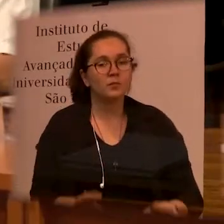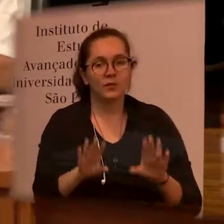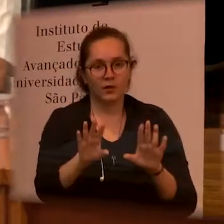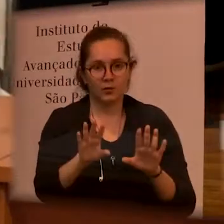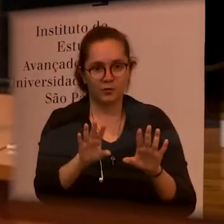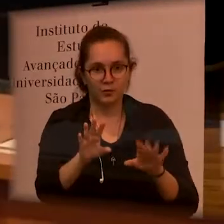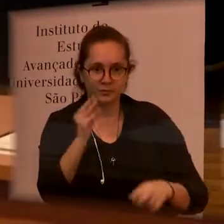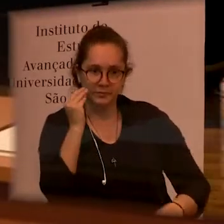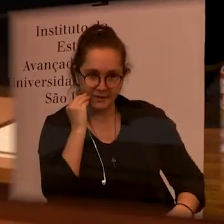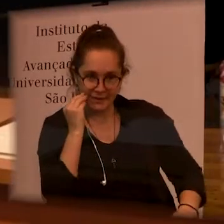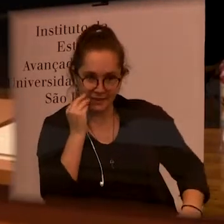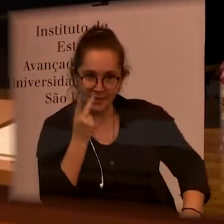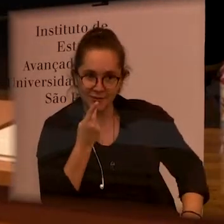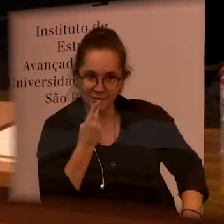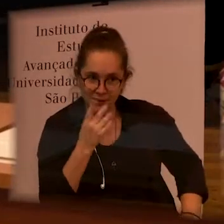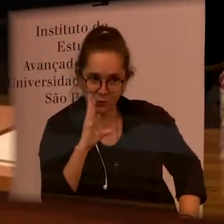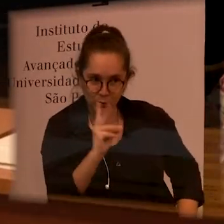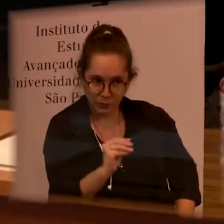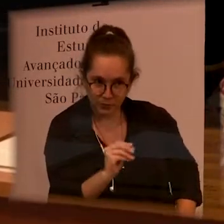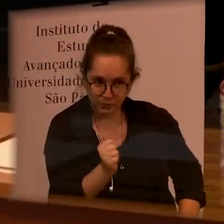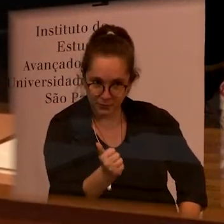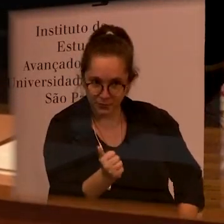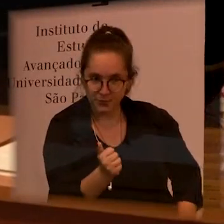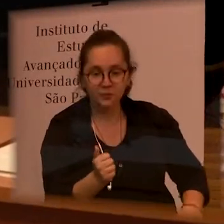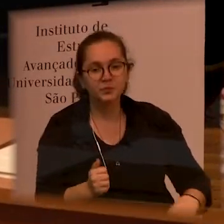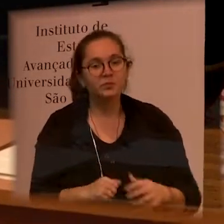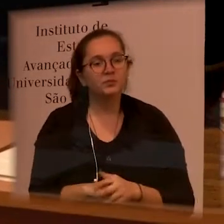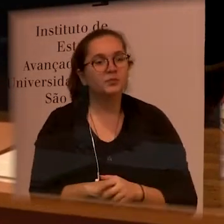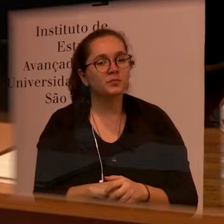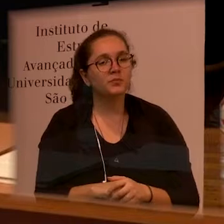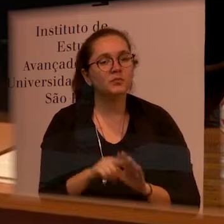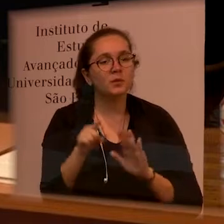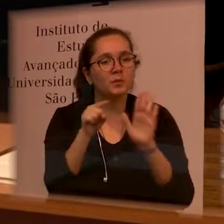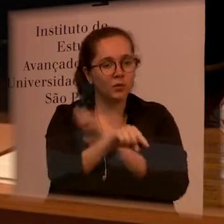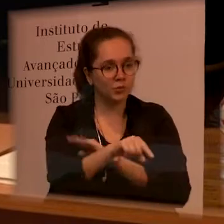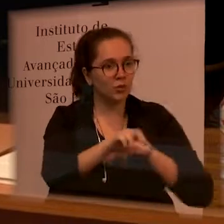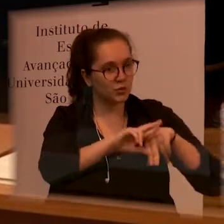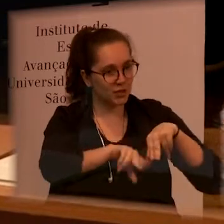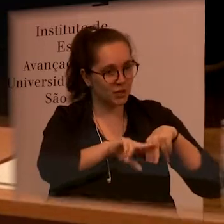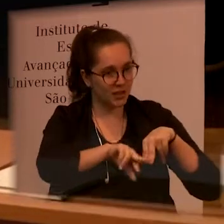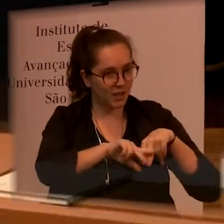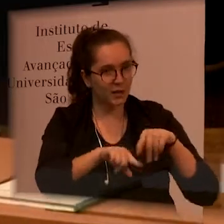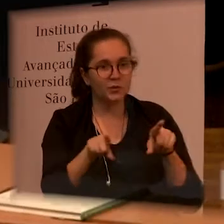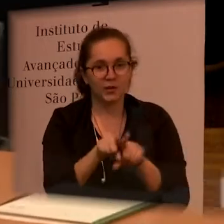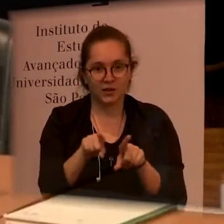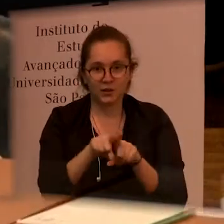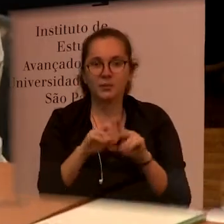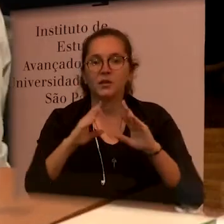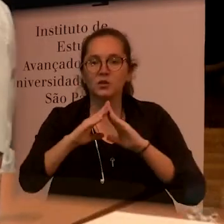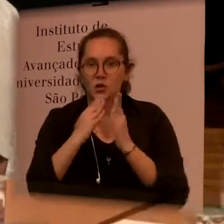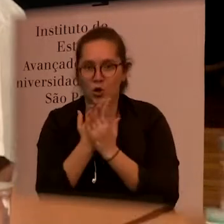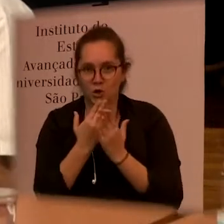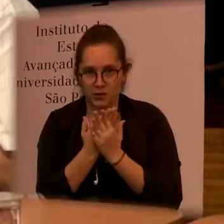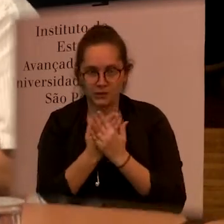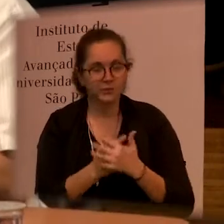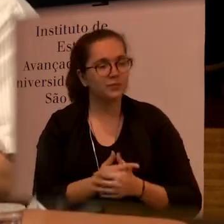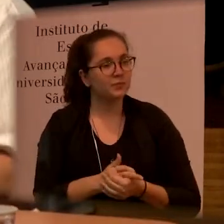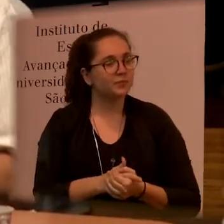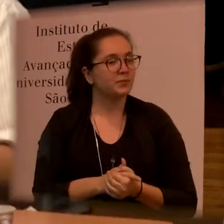I have to try to put everything in the same package like this gender difficulty and the role of schools